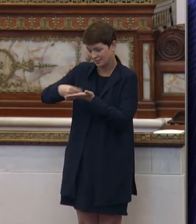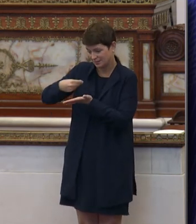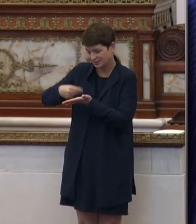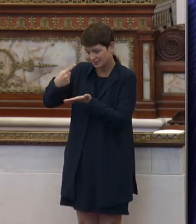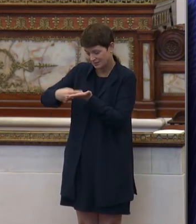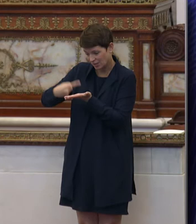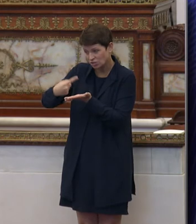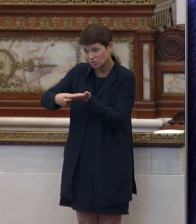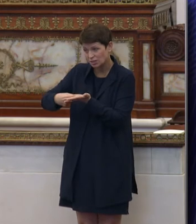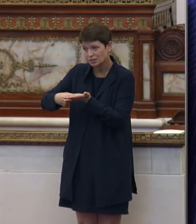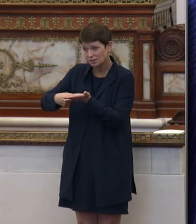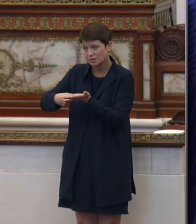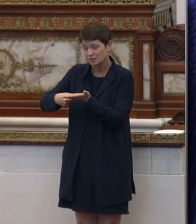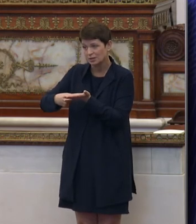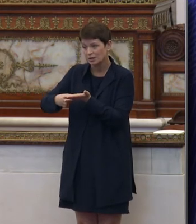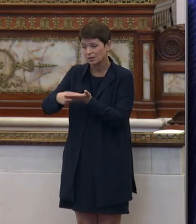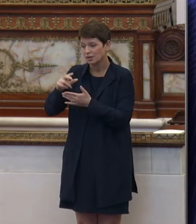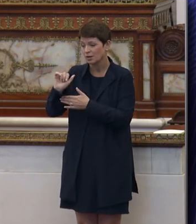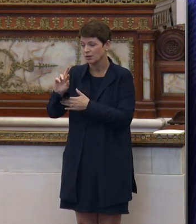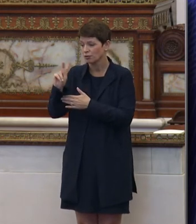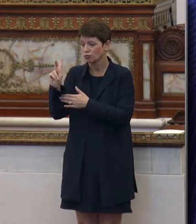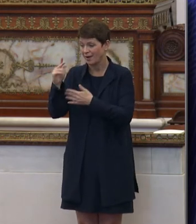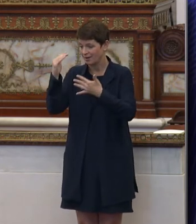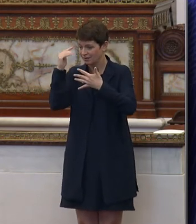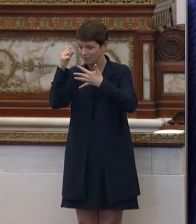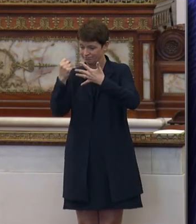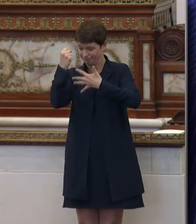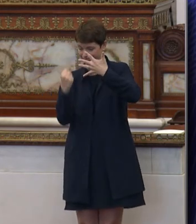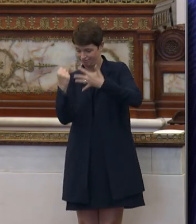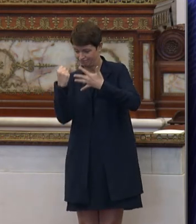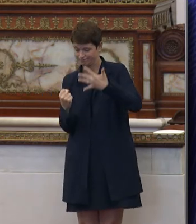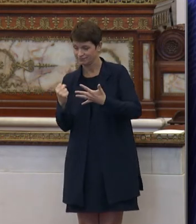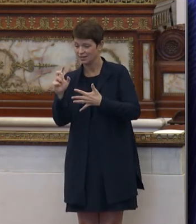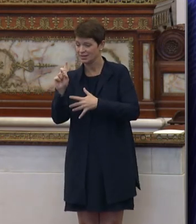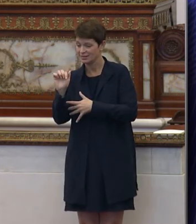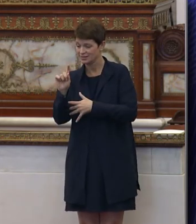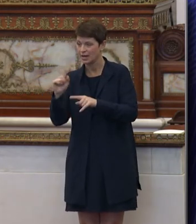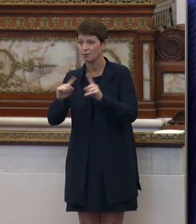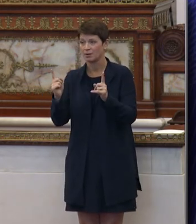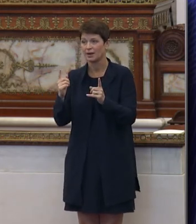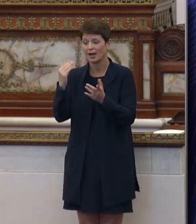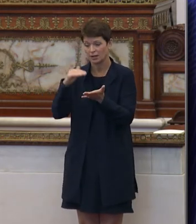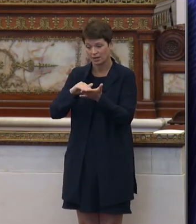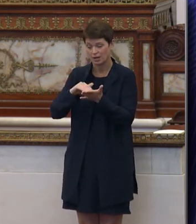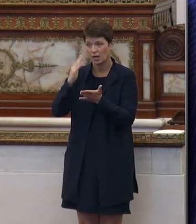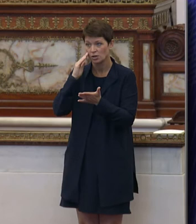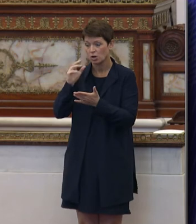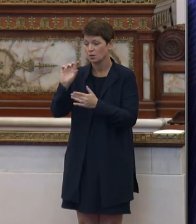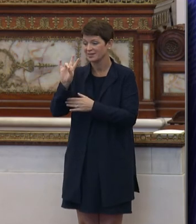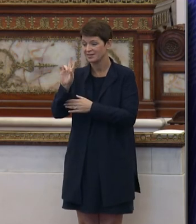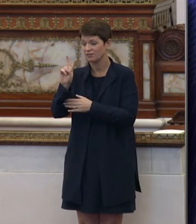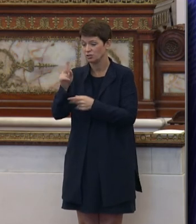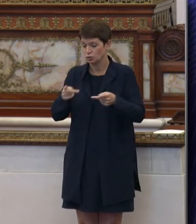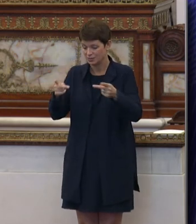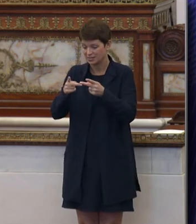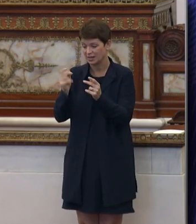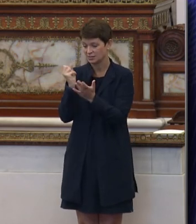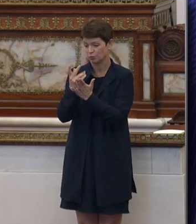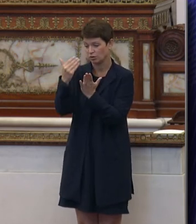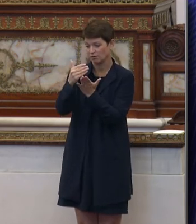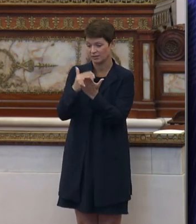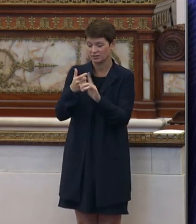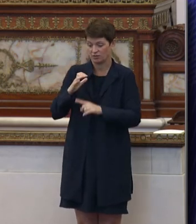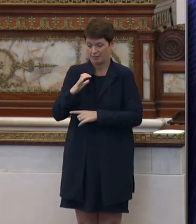absolutely find kind of the ranking of the data. But I know that those were the sites in the 72 approved list from